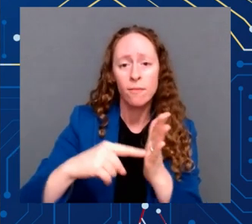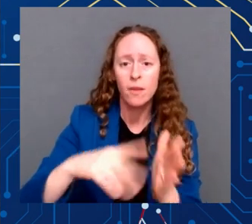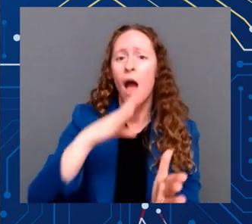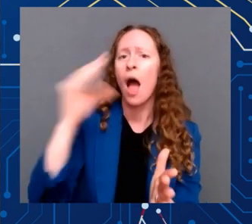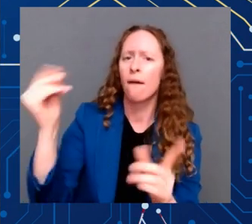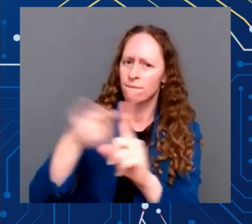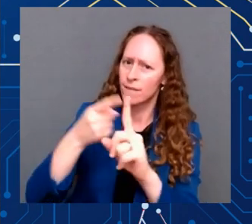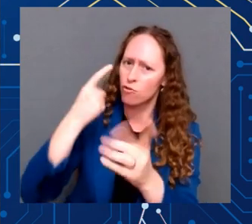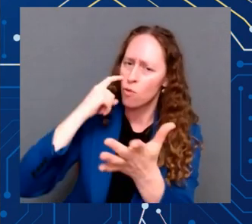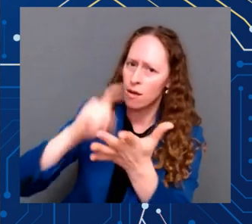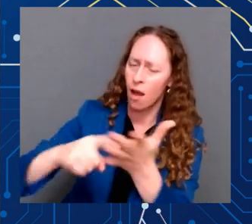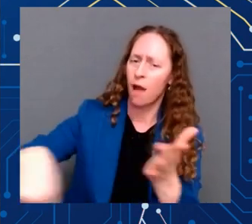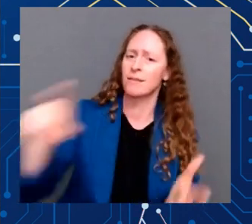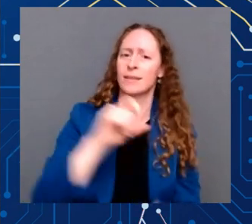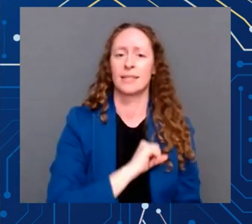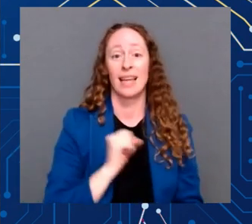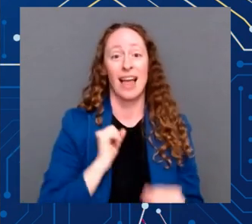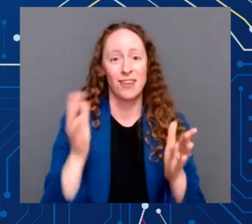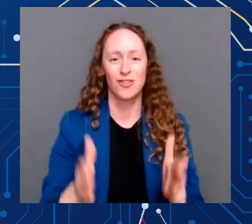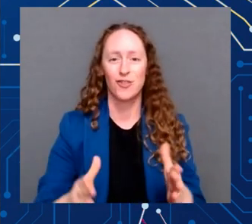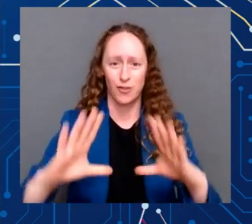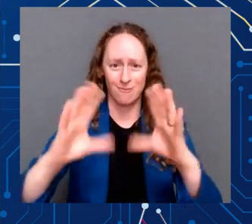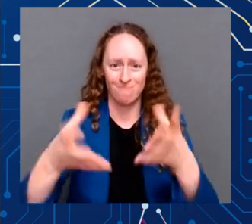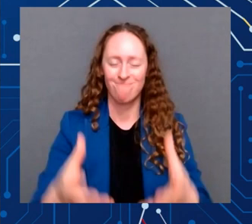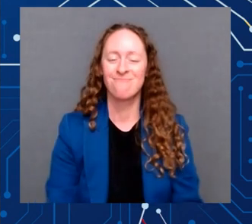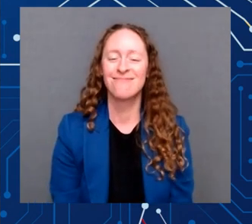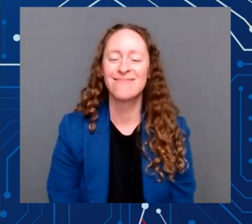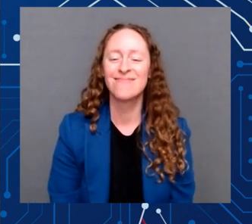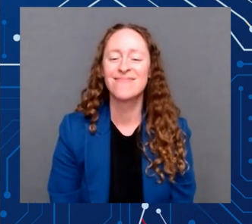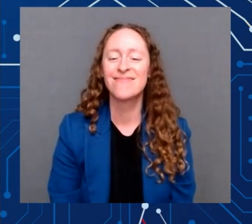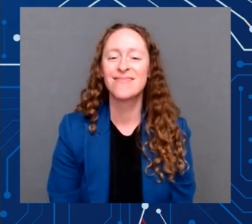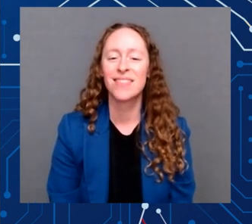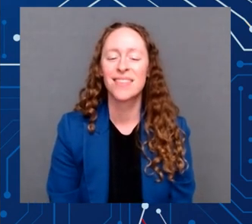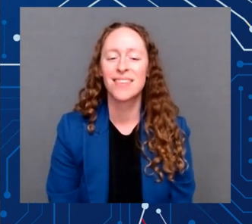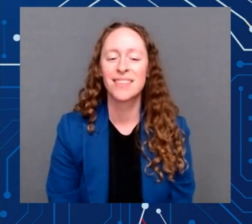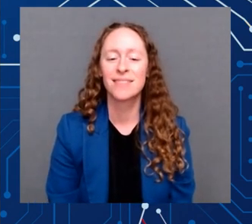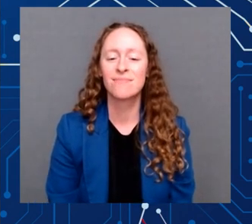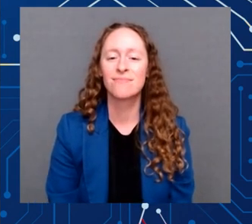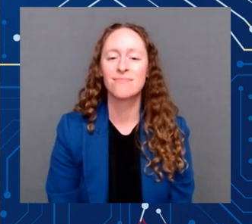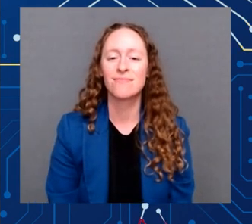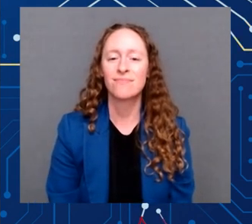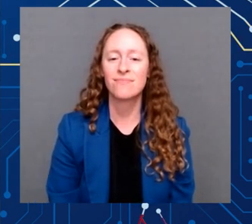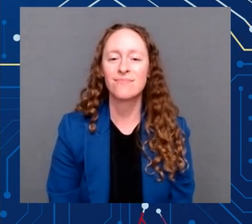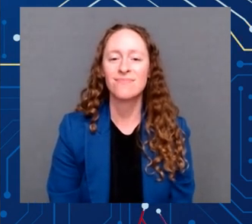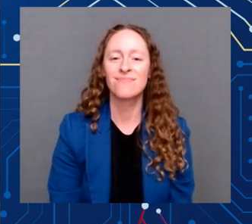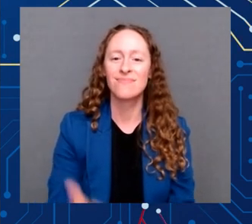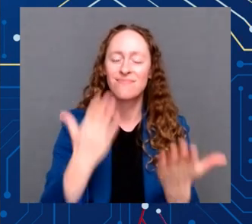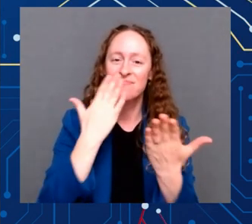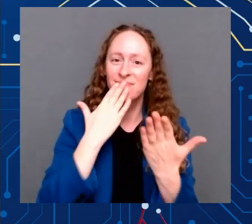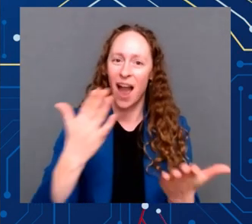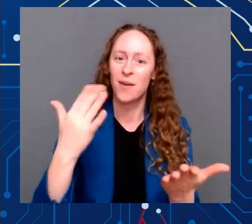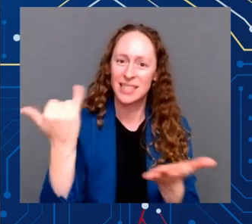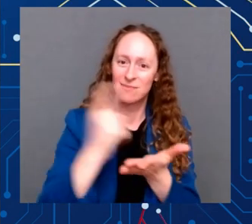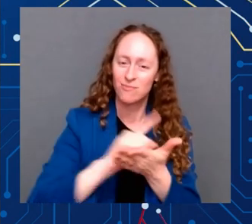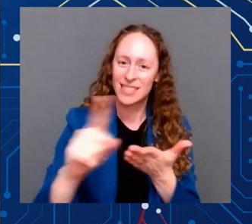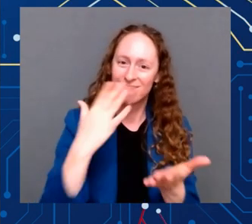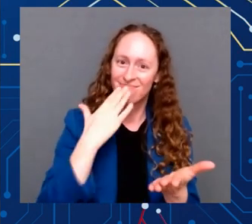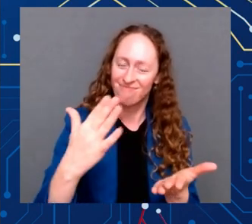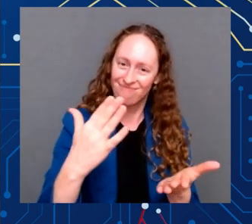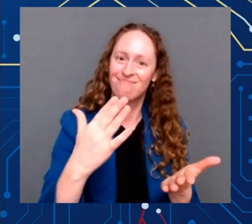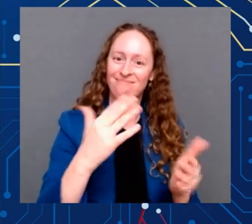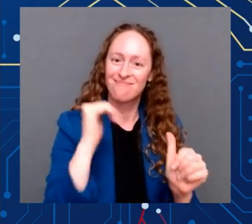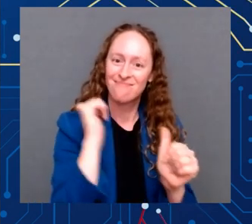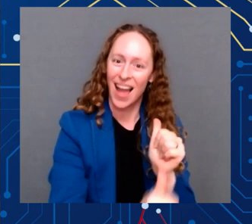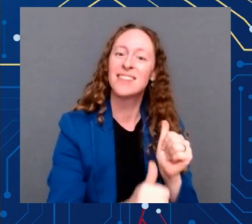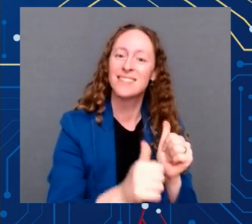And thank you for getting us off to a wonderful start this week again with the inflation legislation. Let us